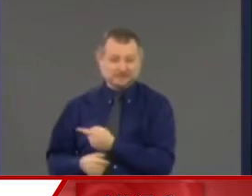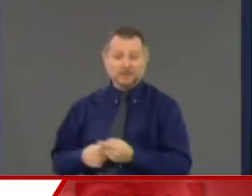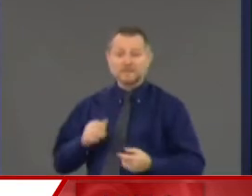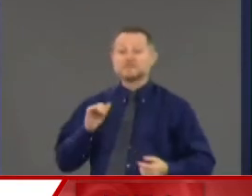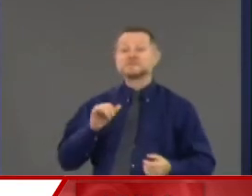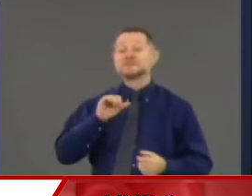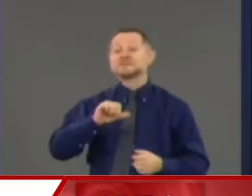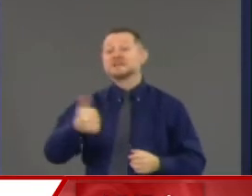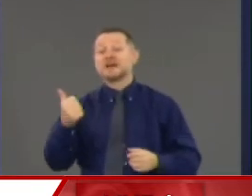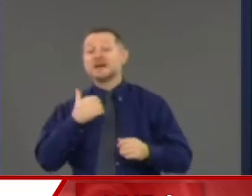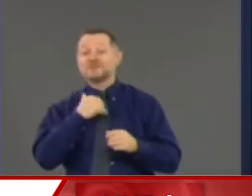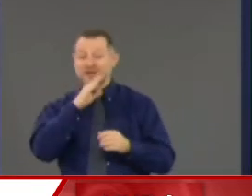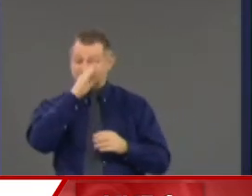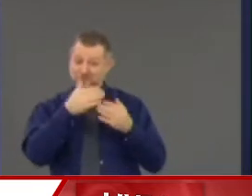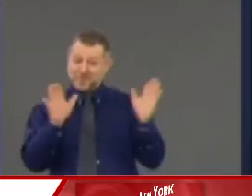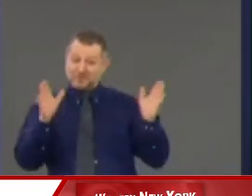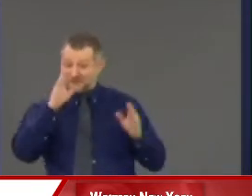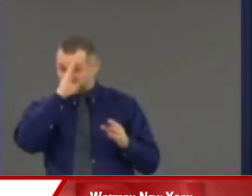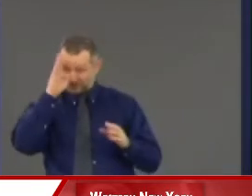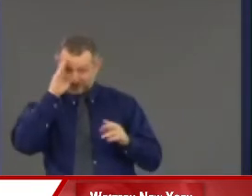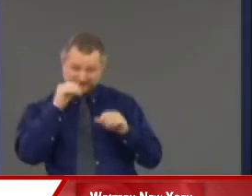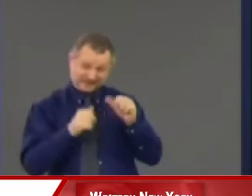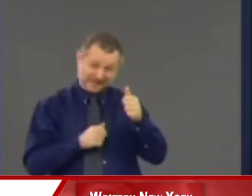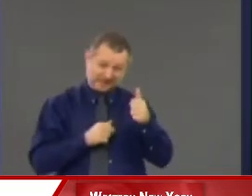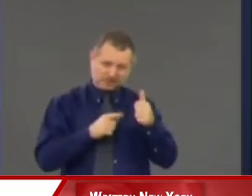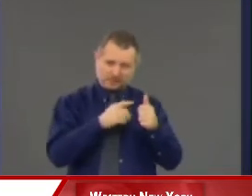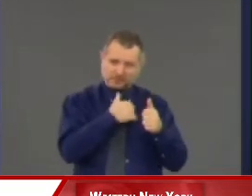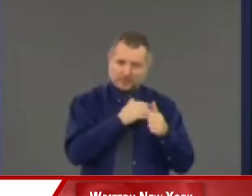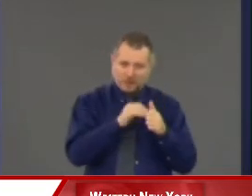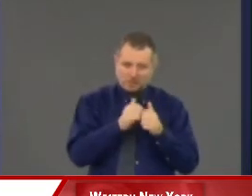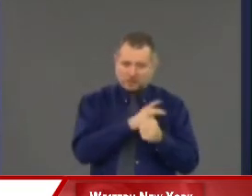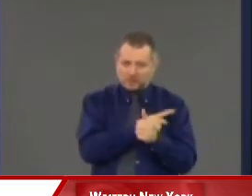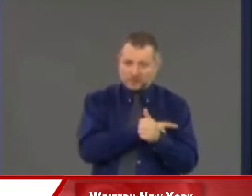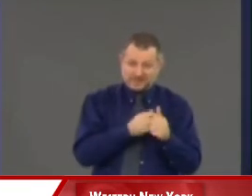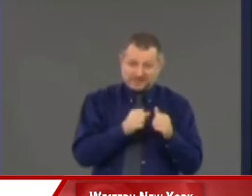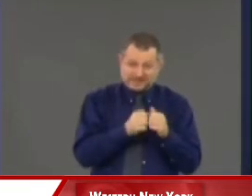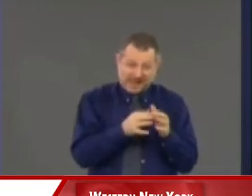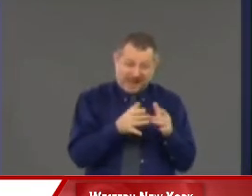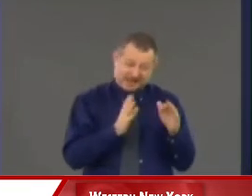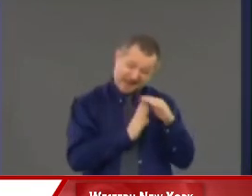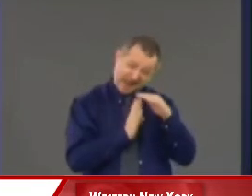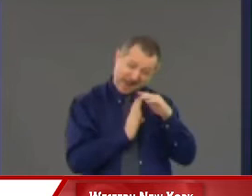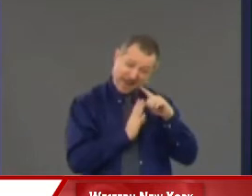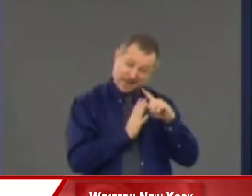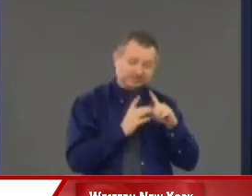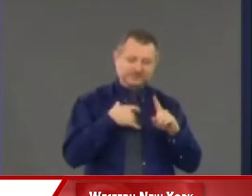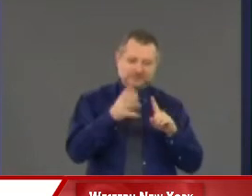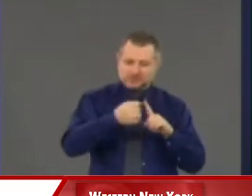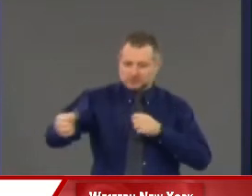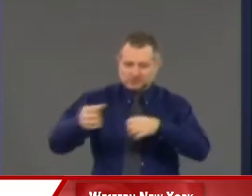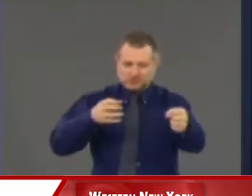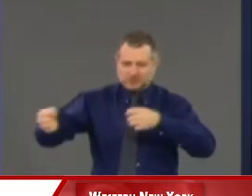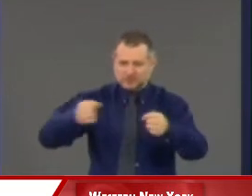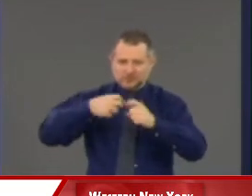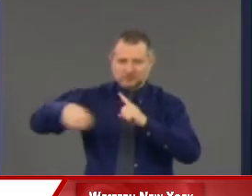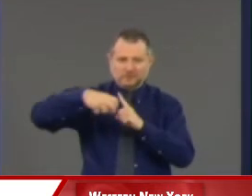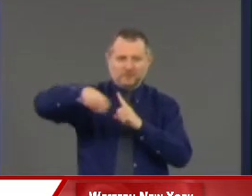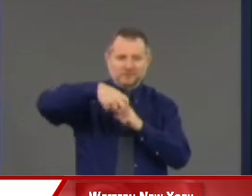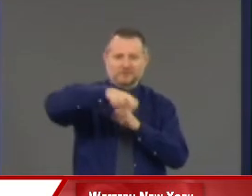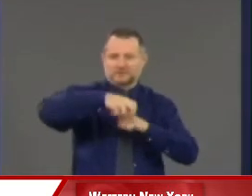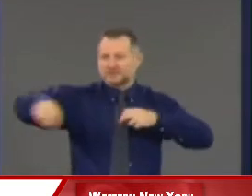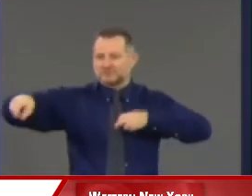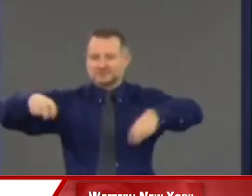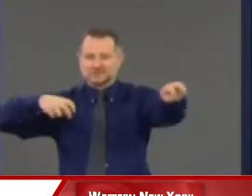hospitals. How do we distribute patients among those 10 publics? And if the publics can't